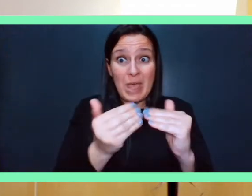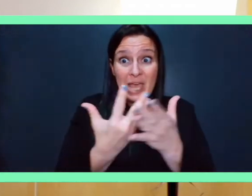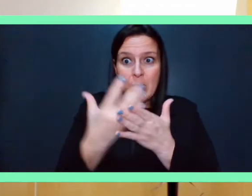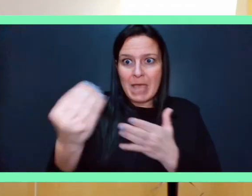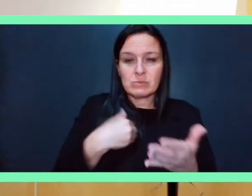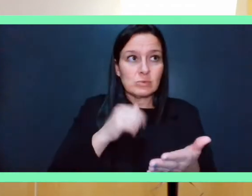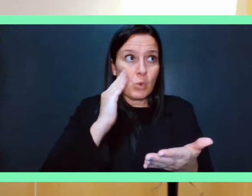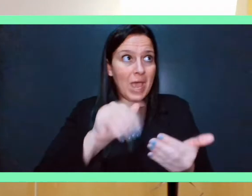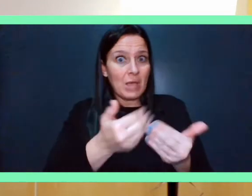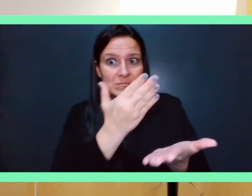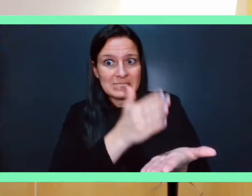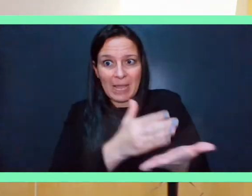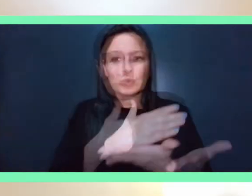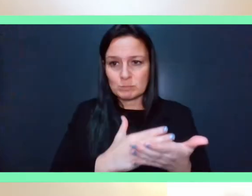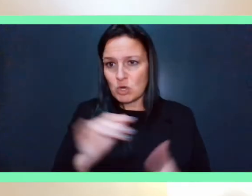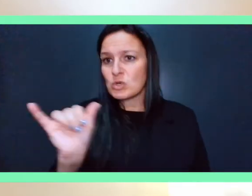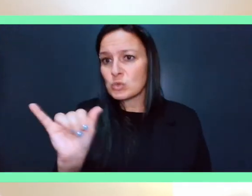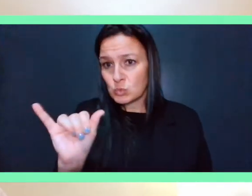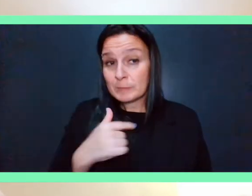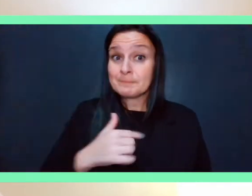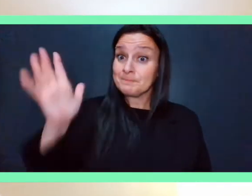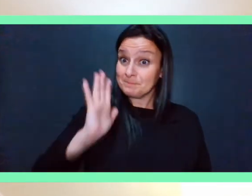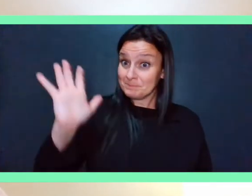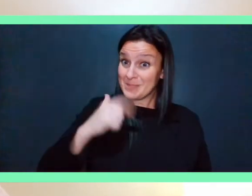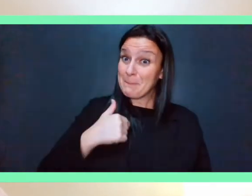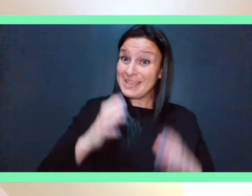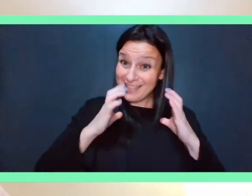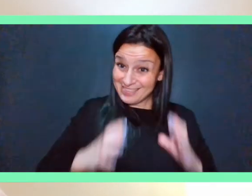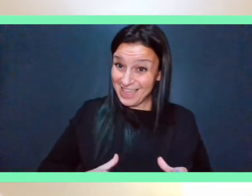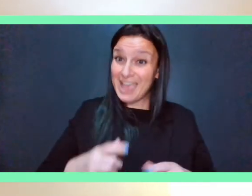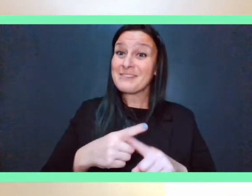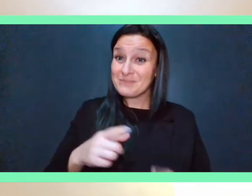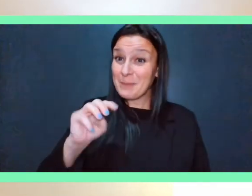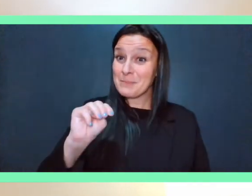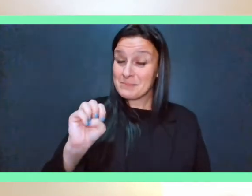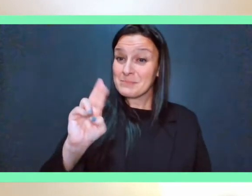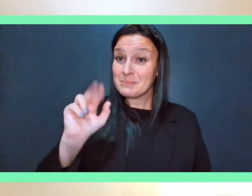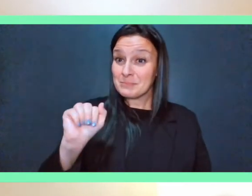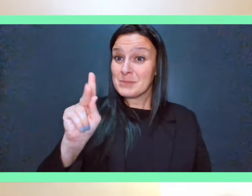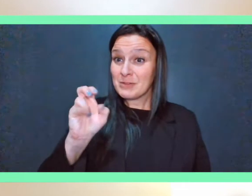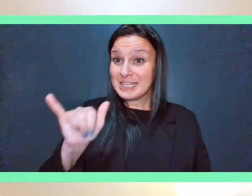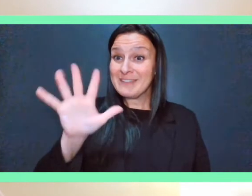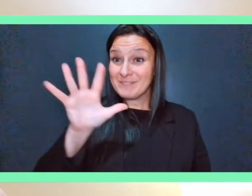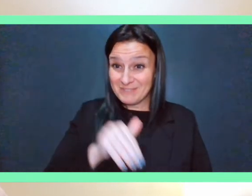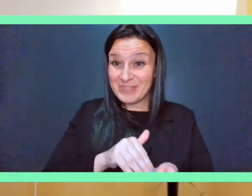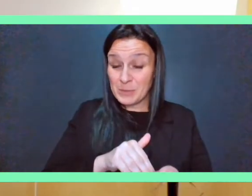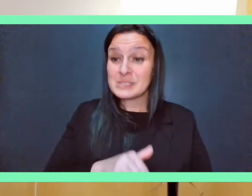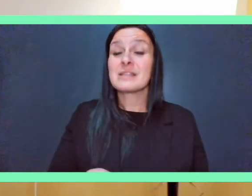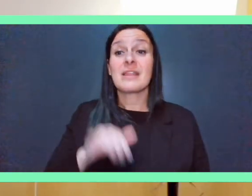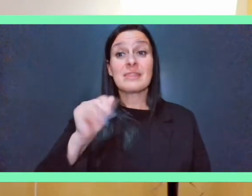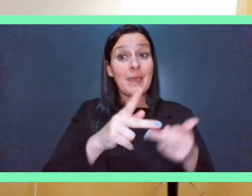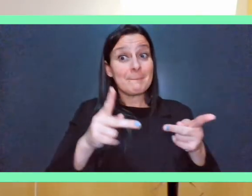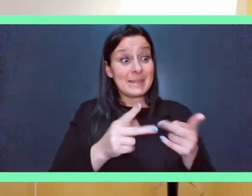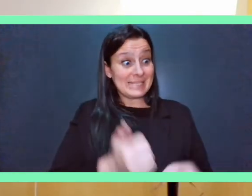answer for how you're going to get out of it. Once upon a time I was a client at Merrikey 5000 so the very place that helped